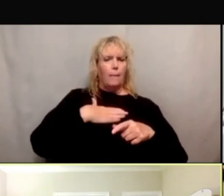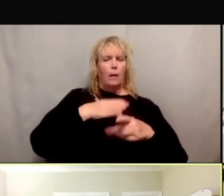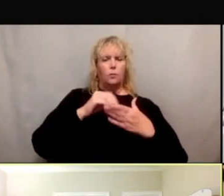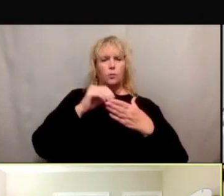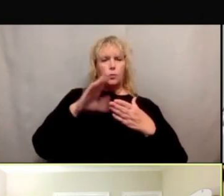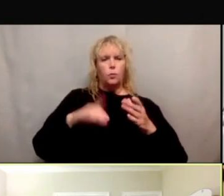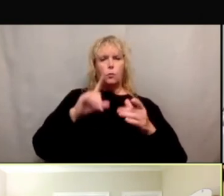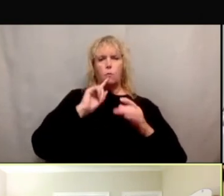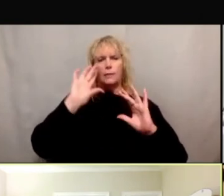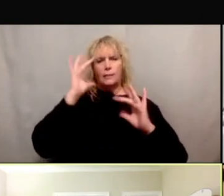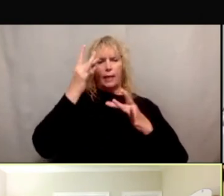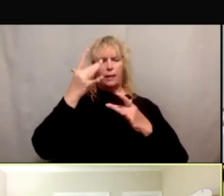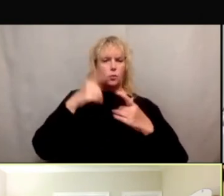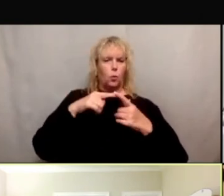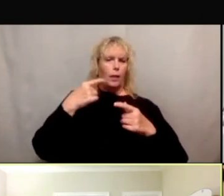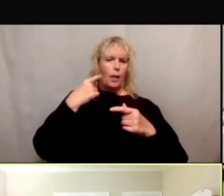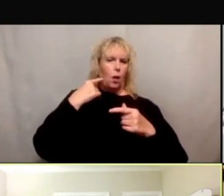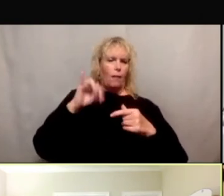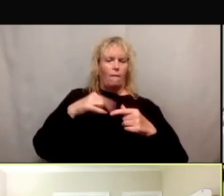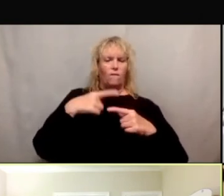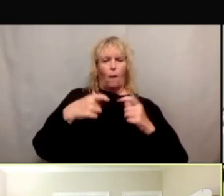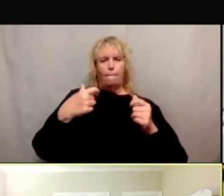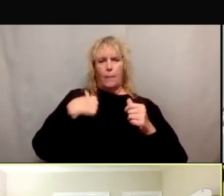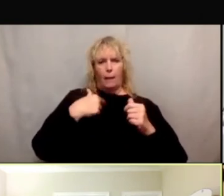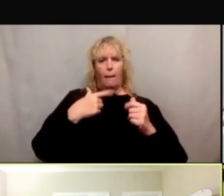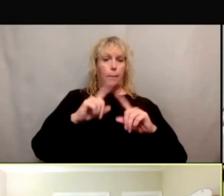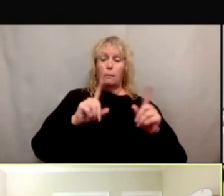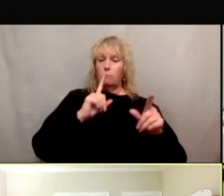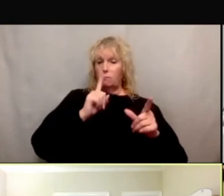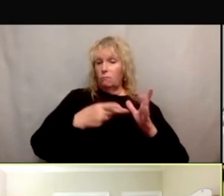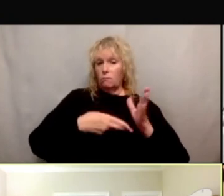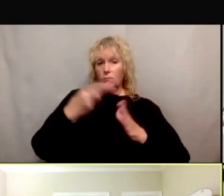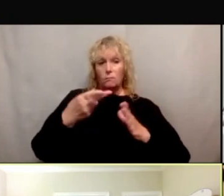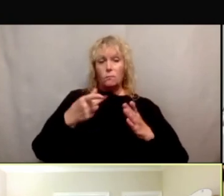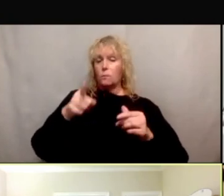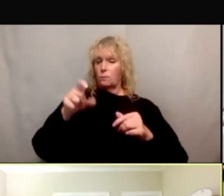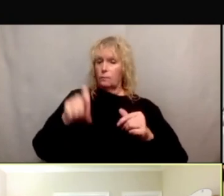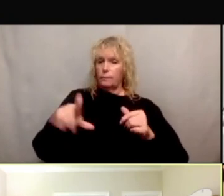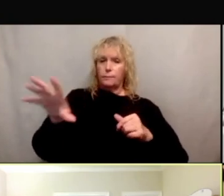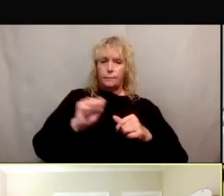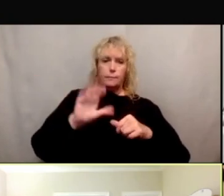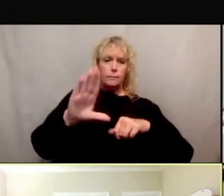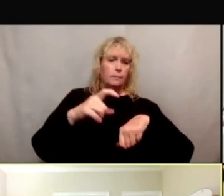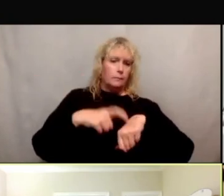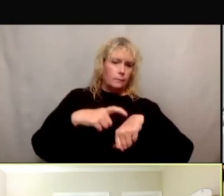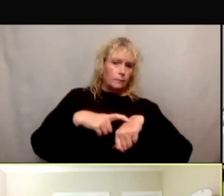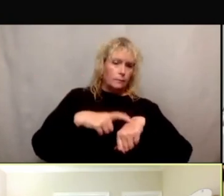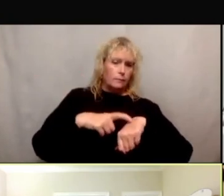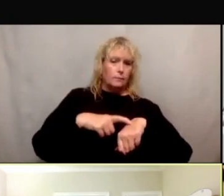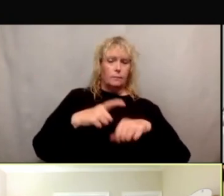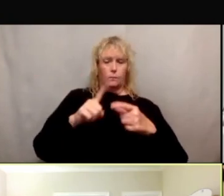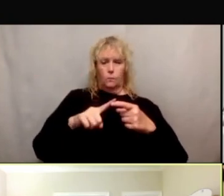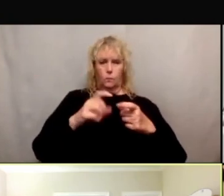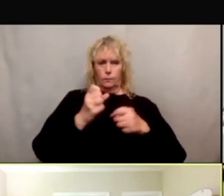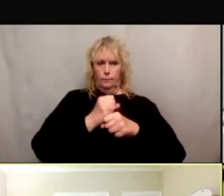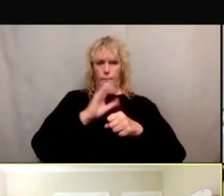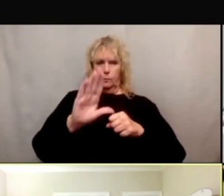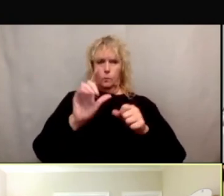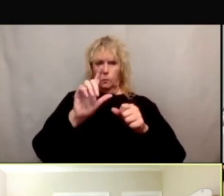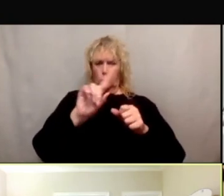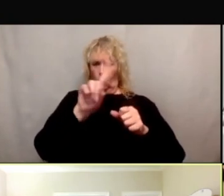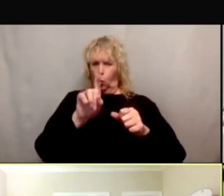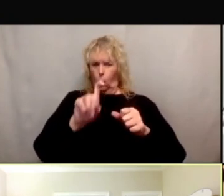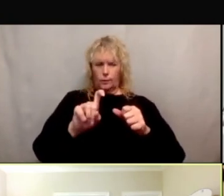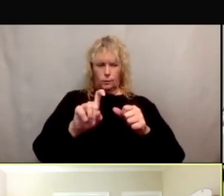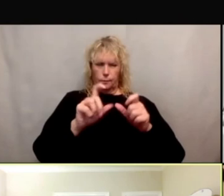hearing this from me. But it's taking time time about designing the questions we ask in a